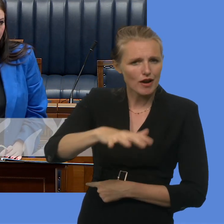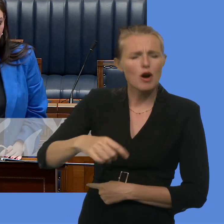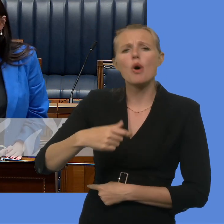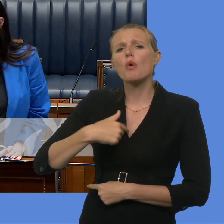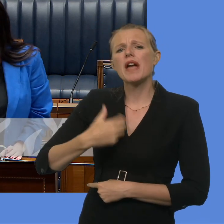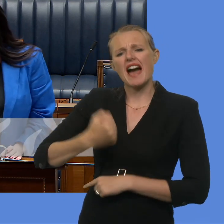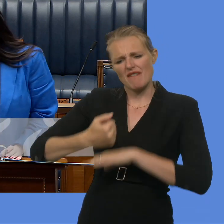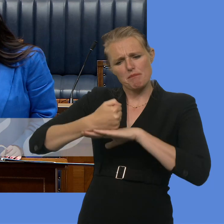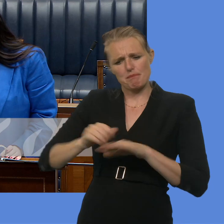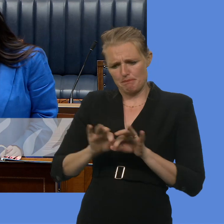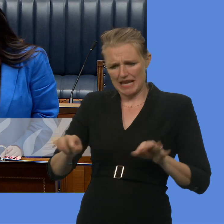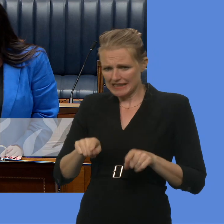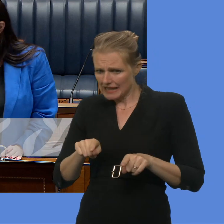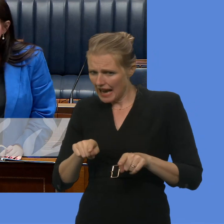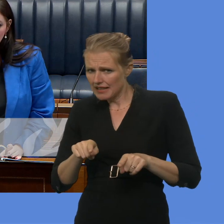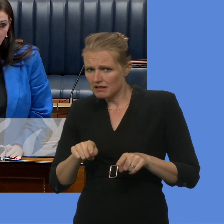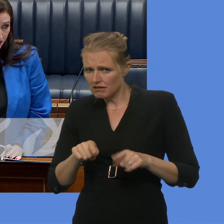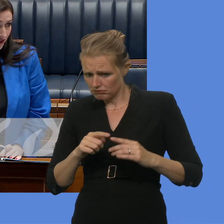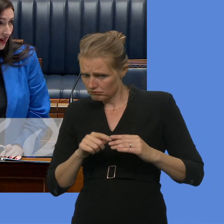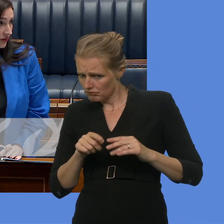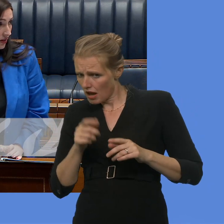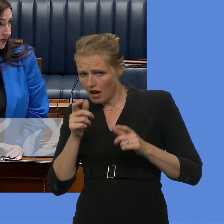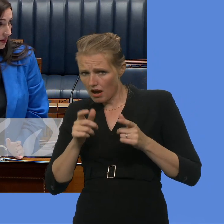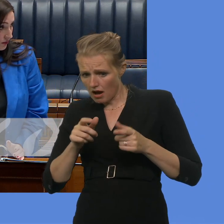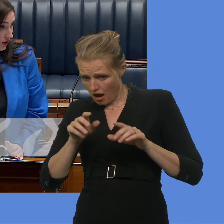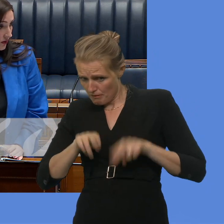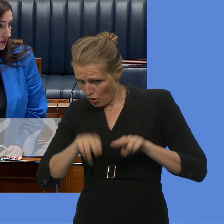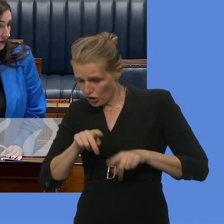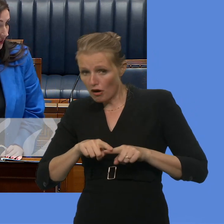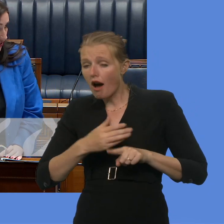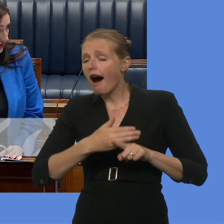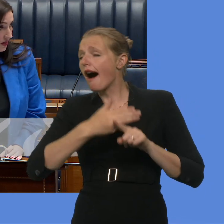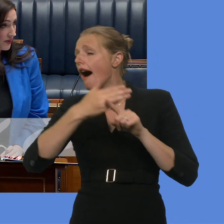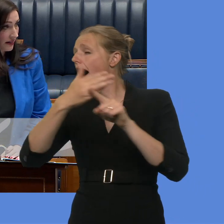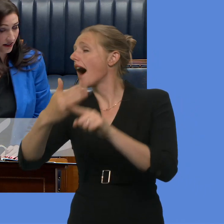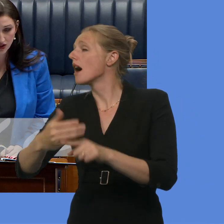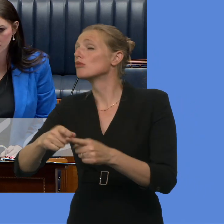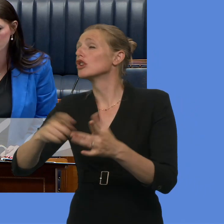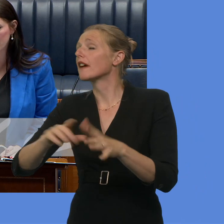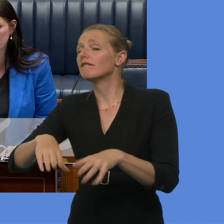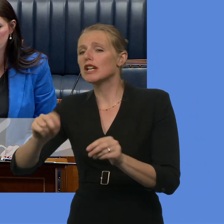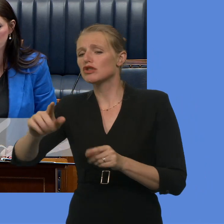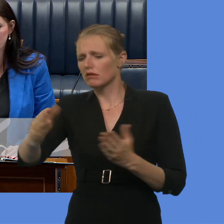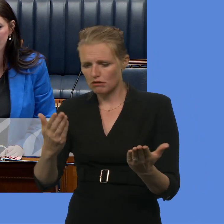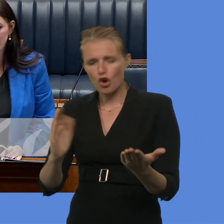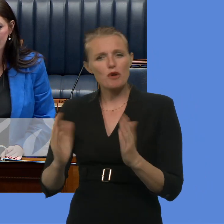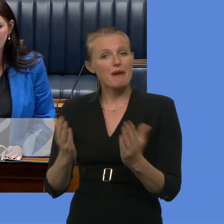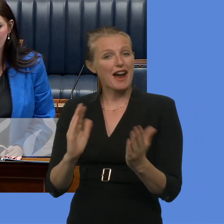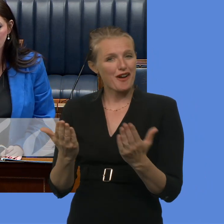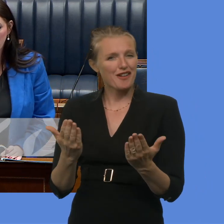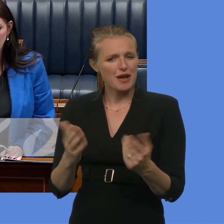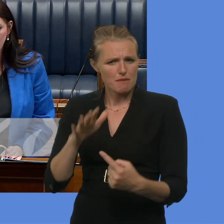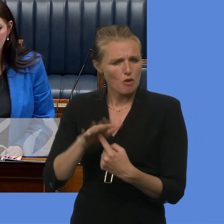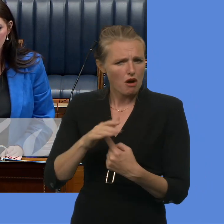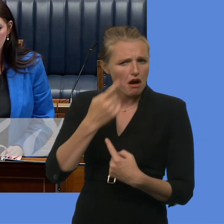in relation to all of the individual projects. We monitor that in terms of the improvement of relationships and attitudes within the cohort that